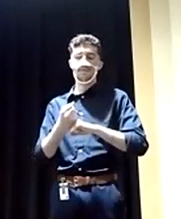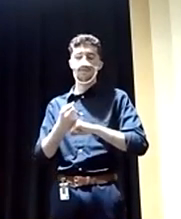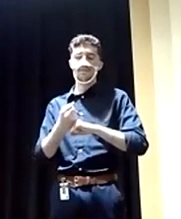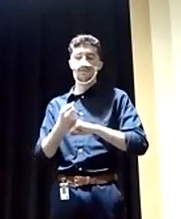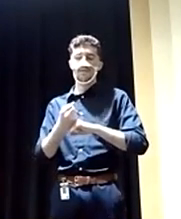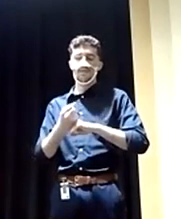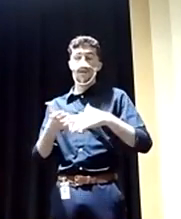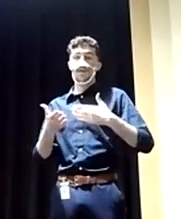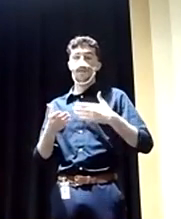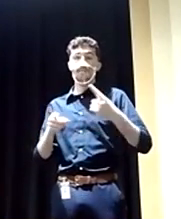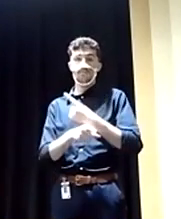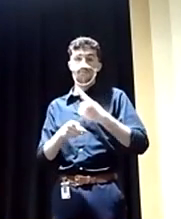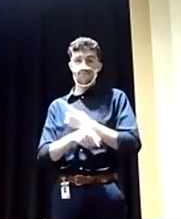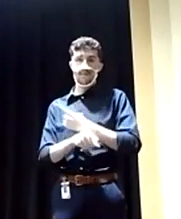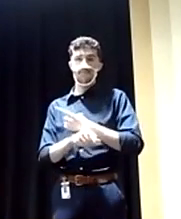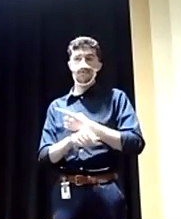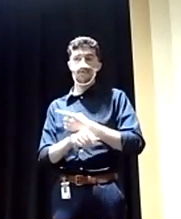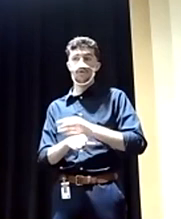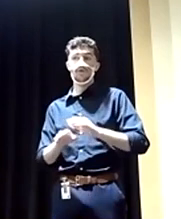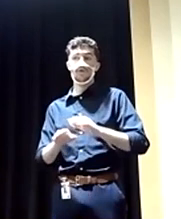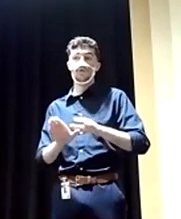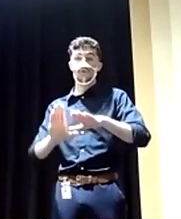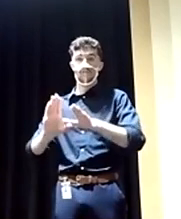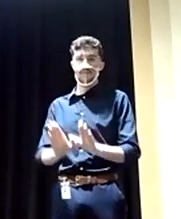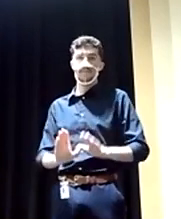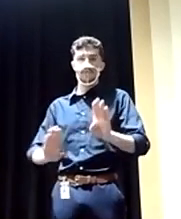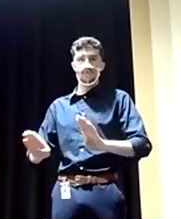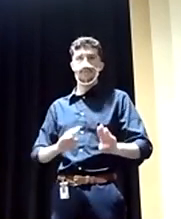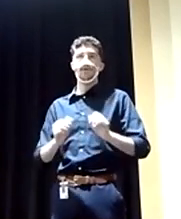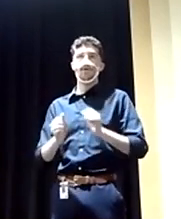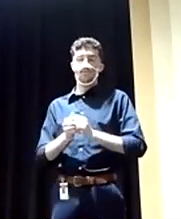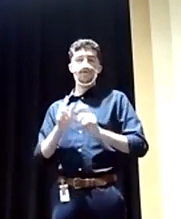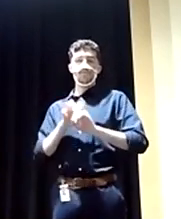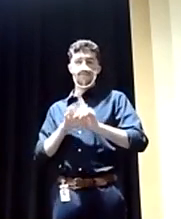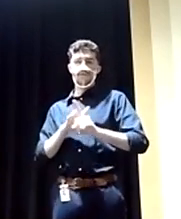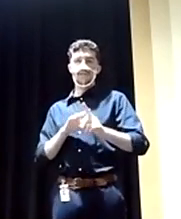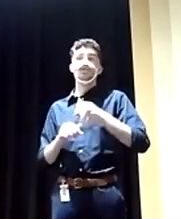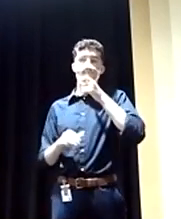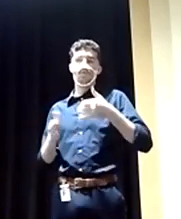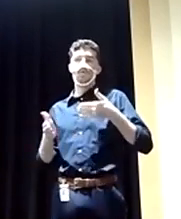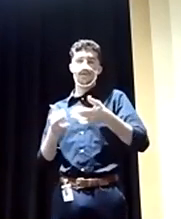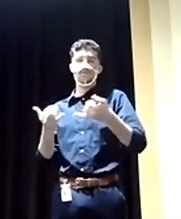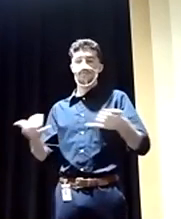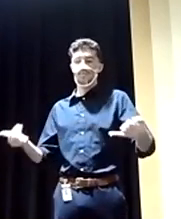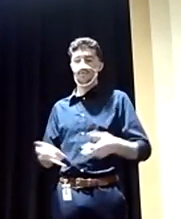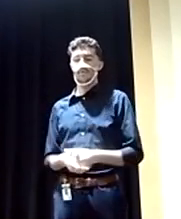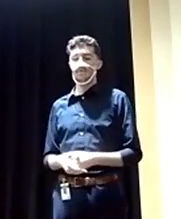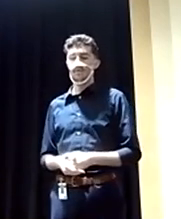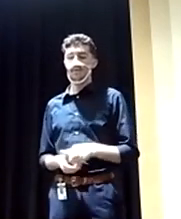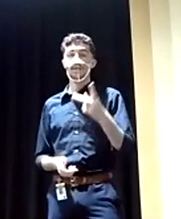treatment and humanitarian treatment of our refugees at the border. State Representative Kenyatta?